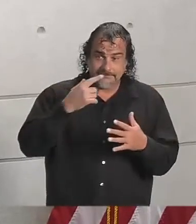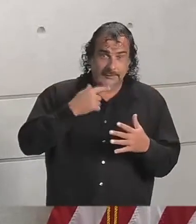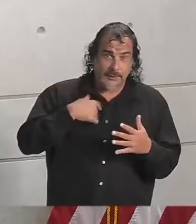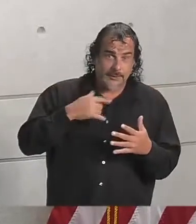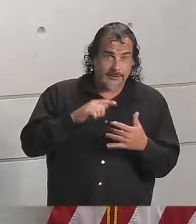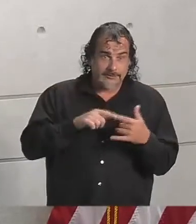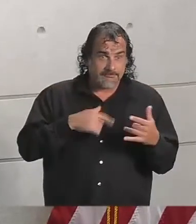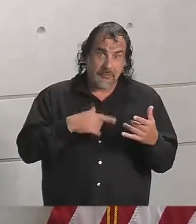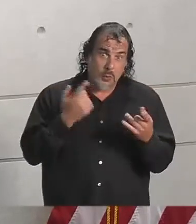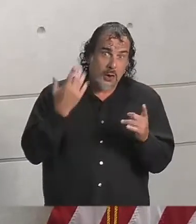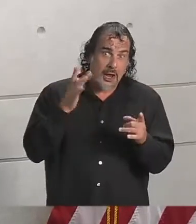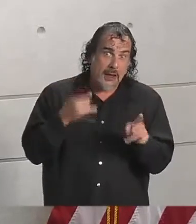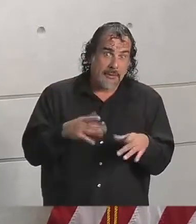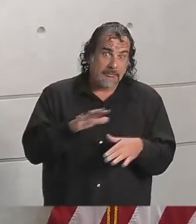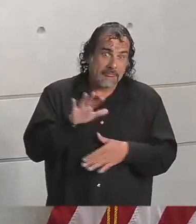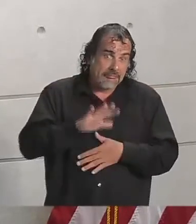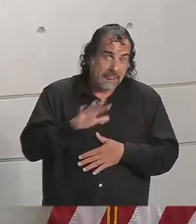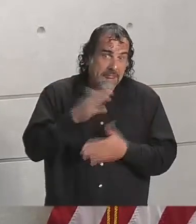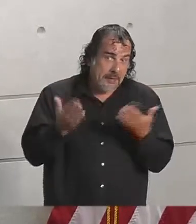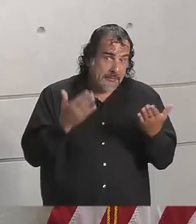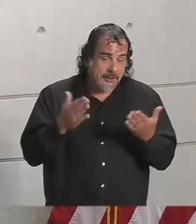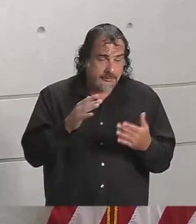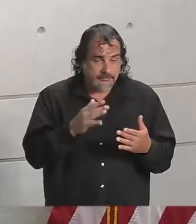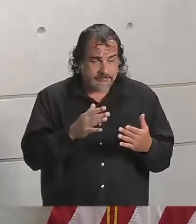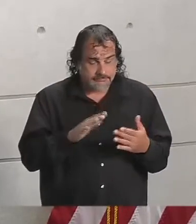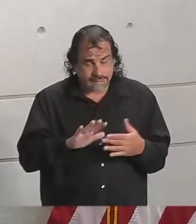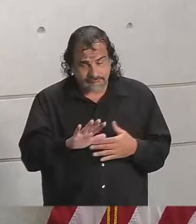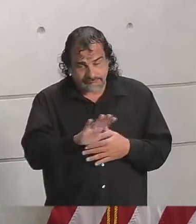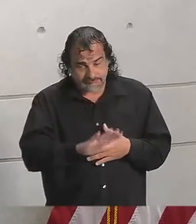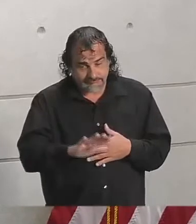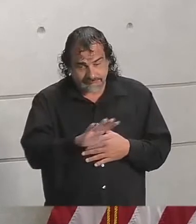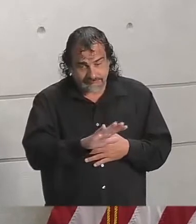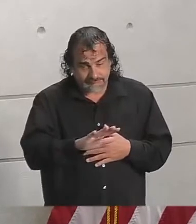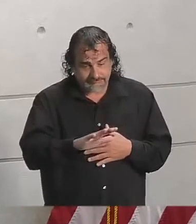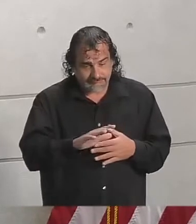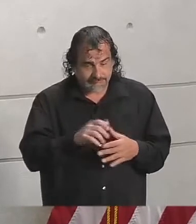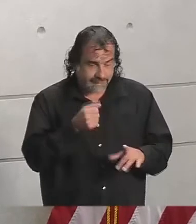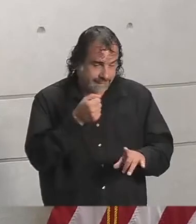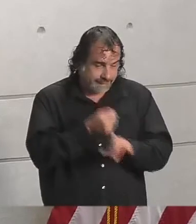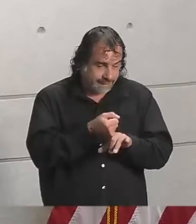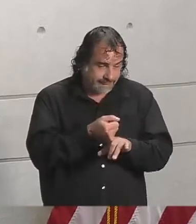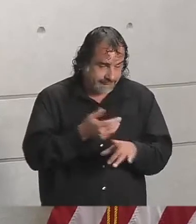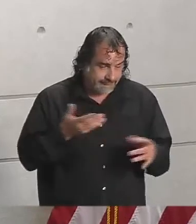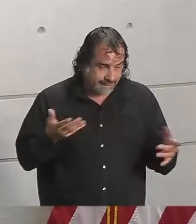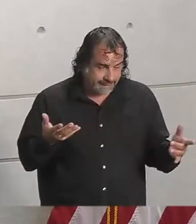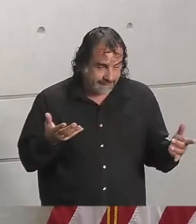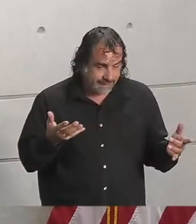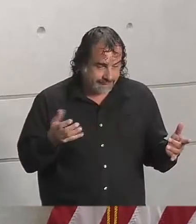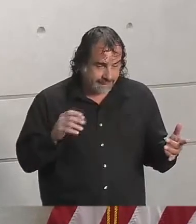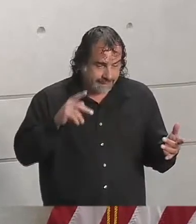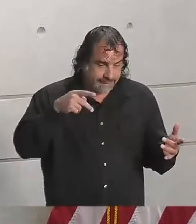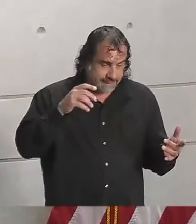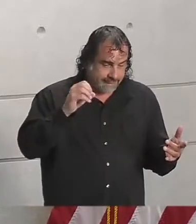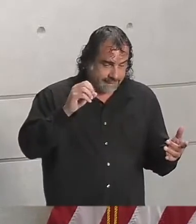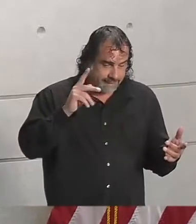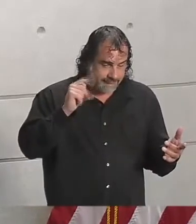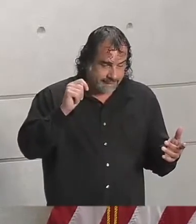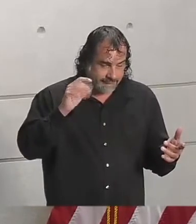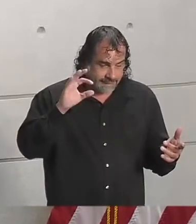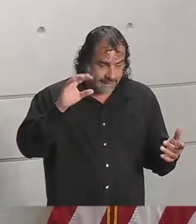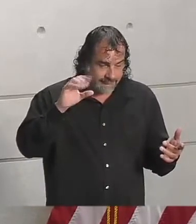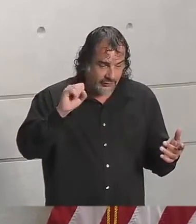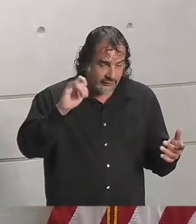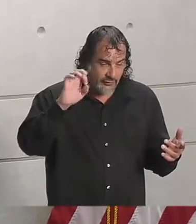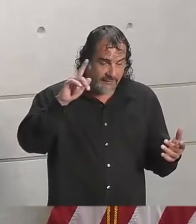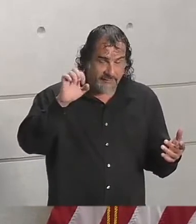had at the time, that this storm would hit landfall around Port Sulphur, Louisiana, and it would